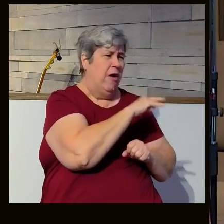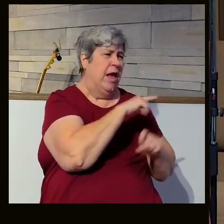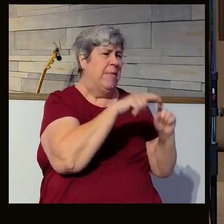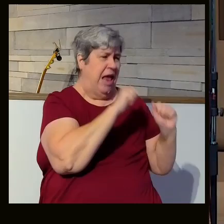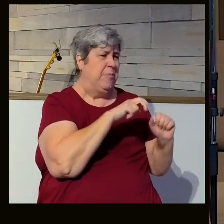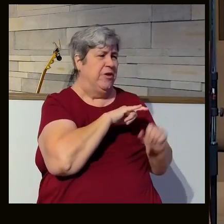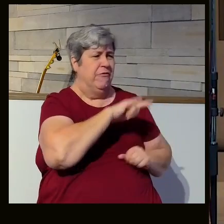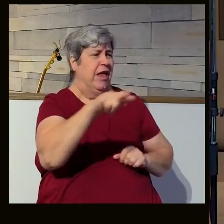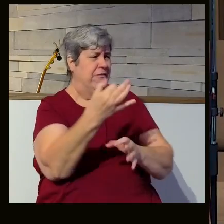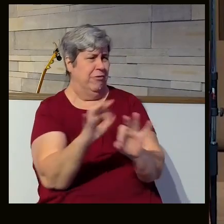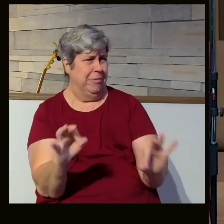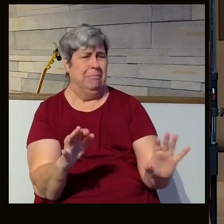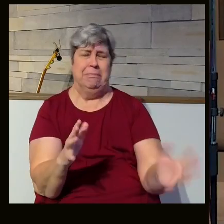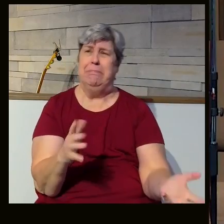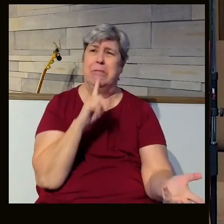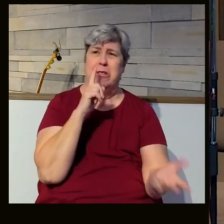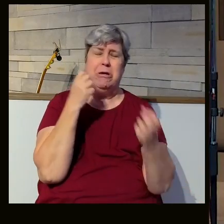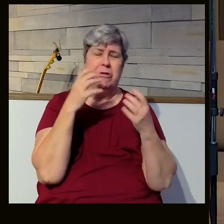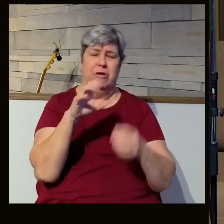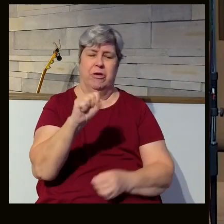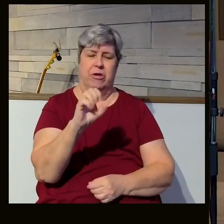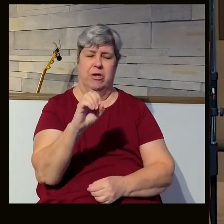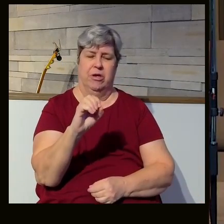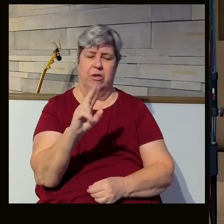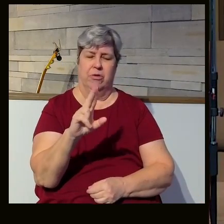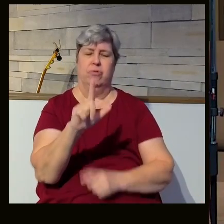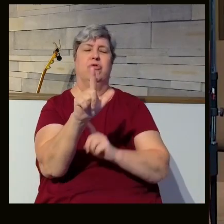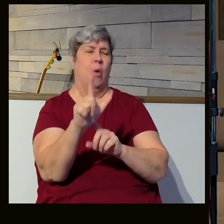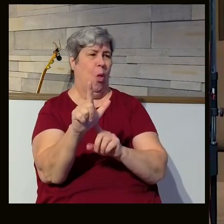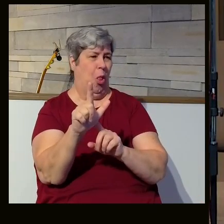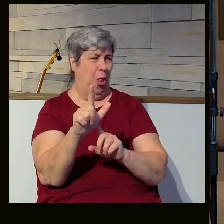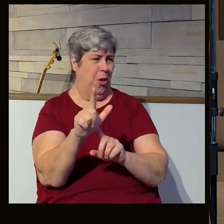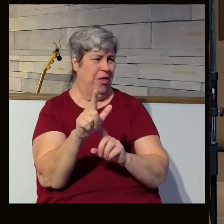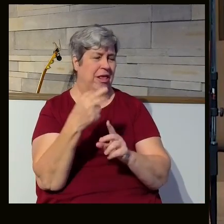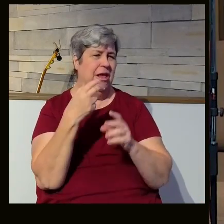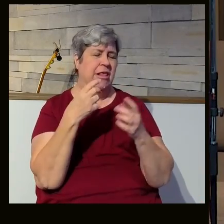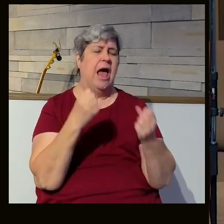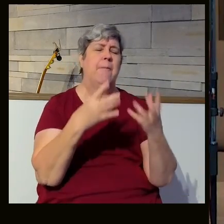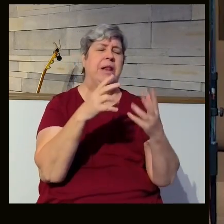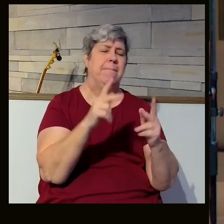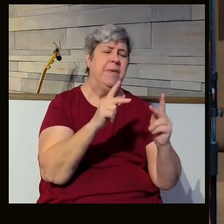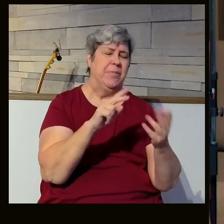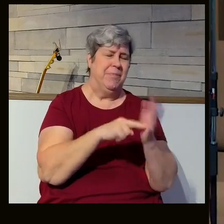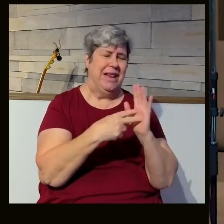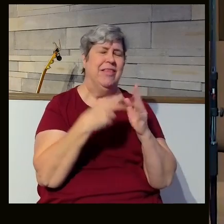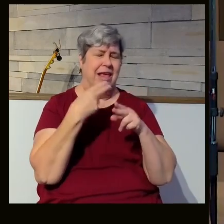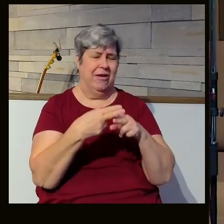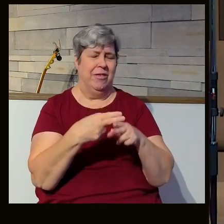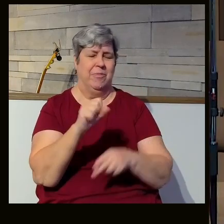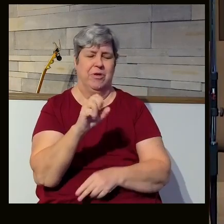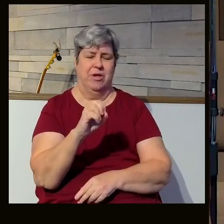having to get to a place. And so there are souls on board. There are so many souls on board. I found that interesting